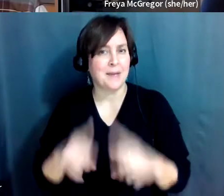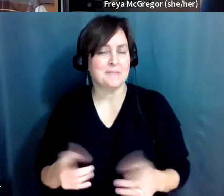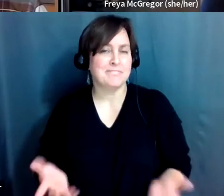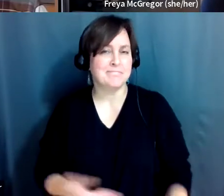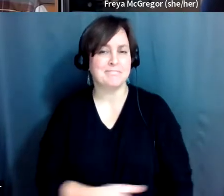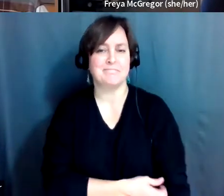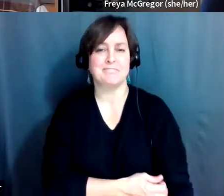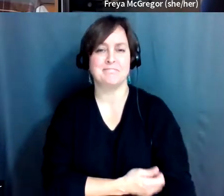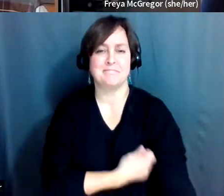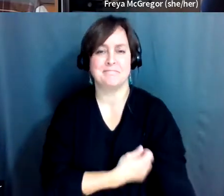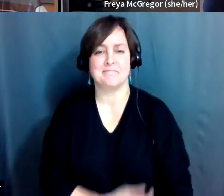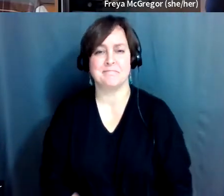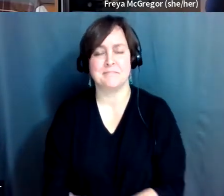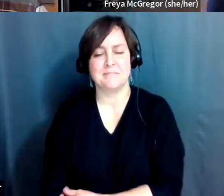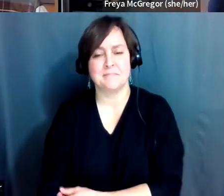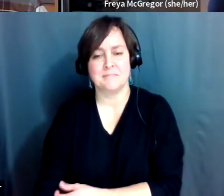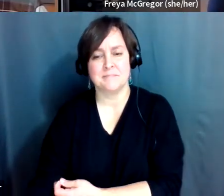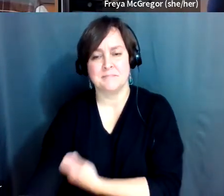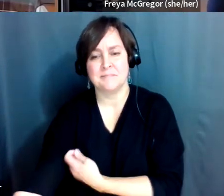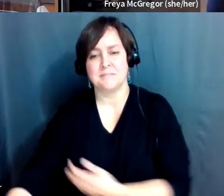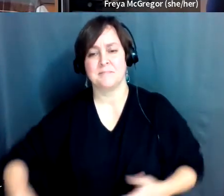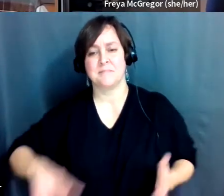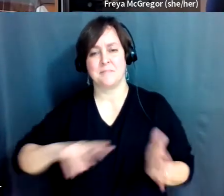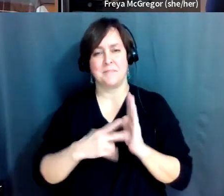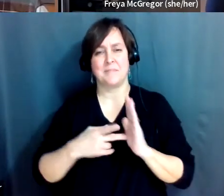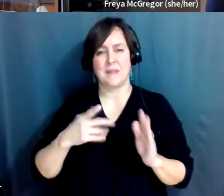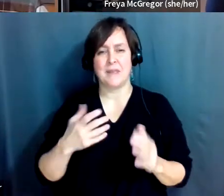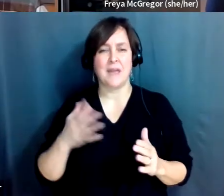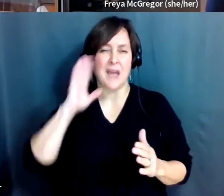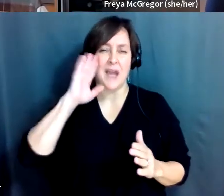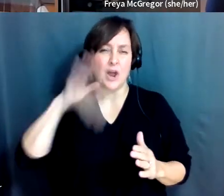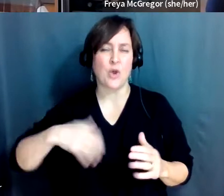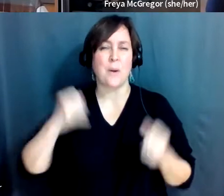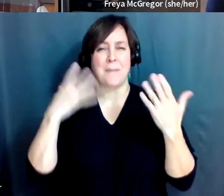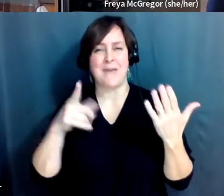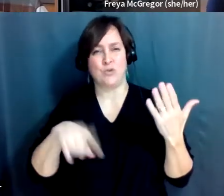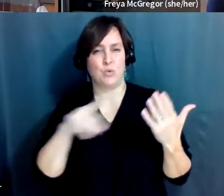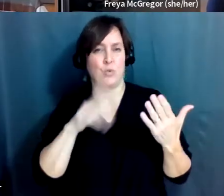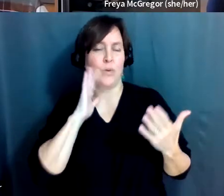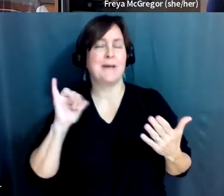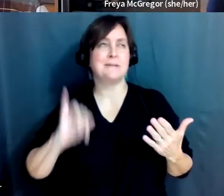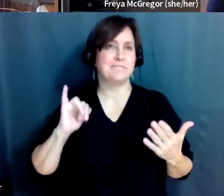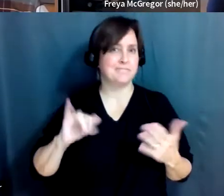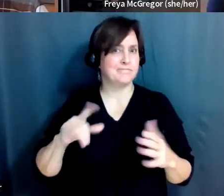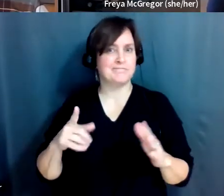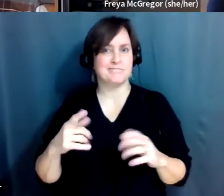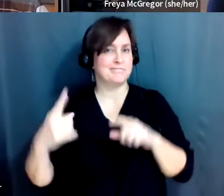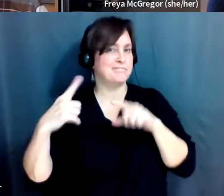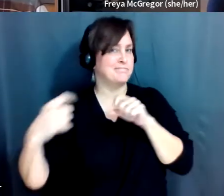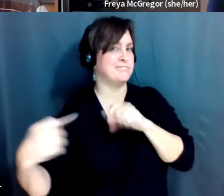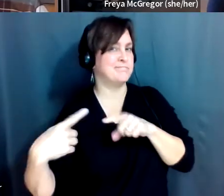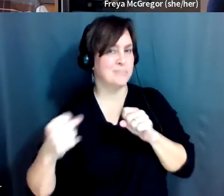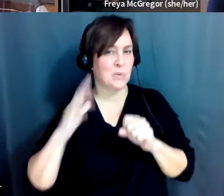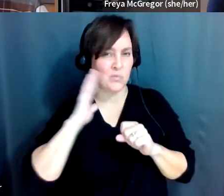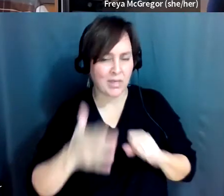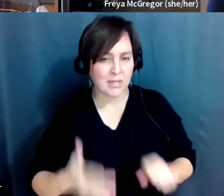So, I know that so many people are going to really register. So, part of this is the reason I